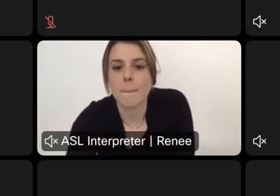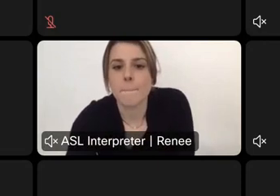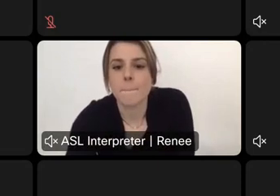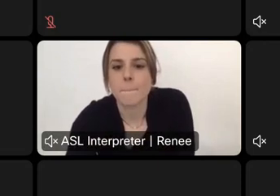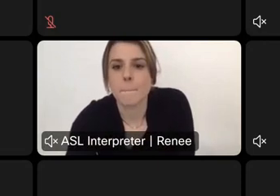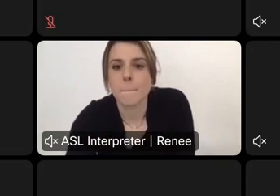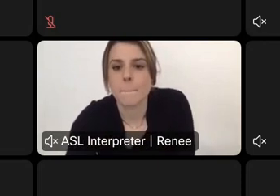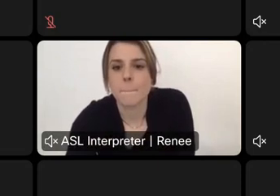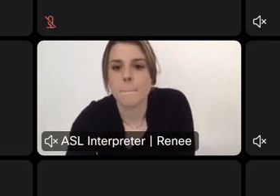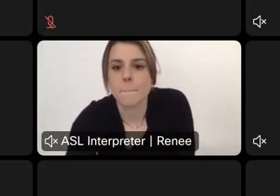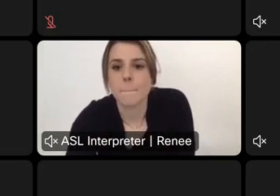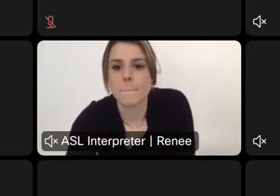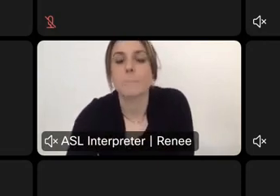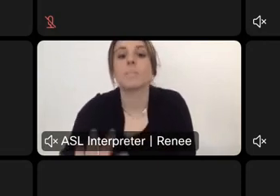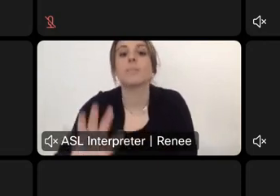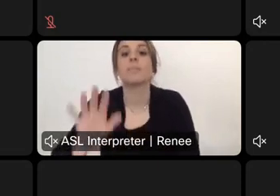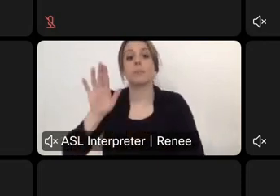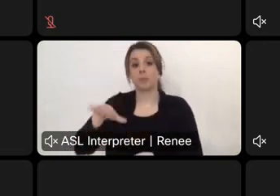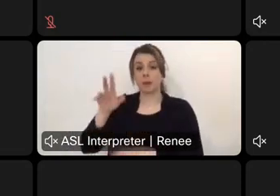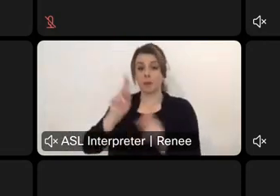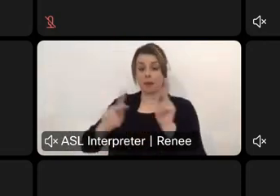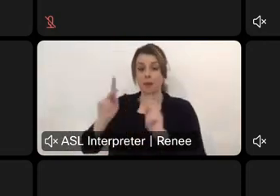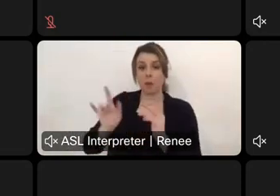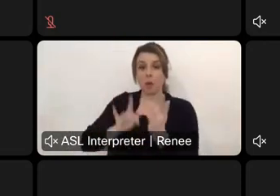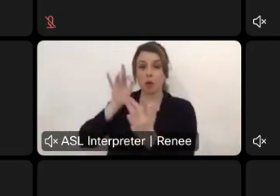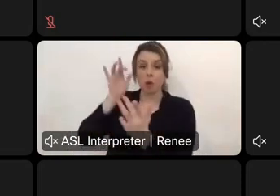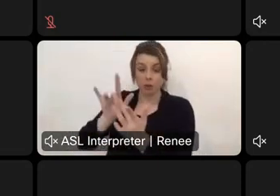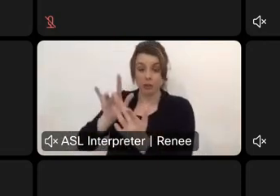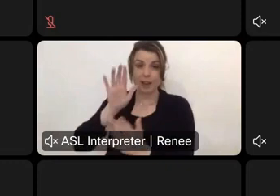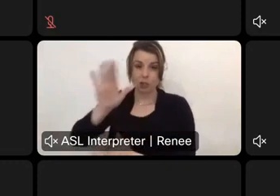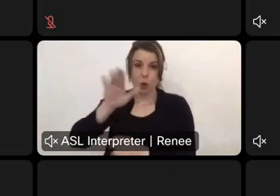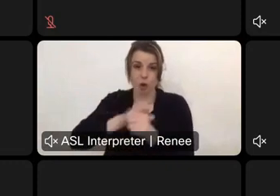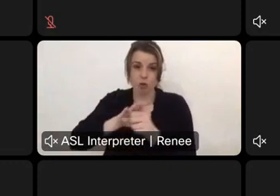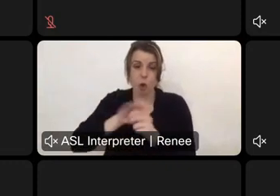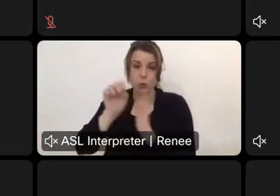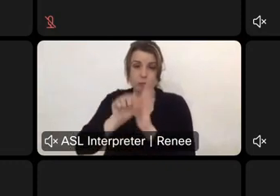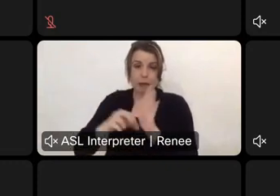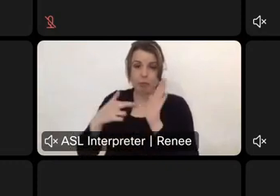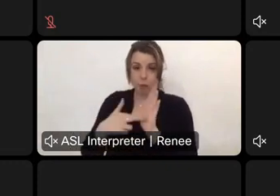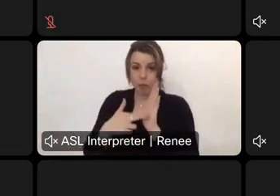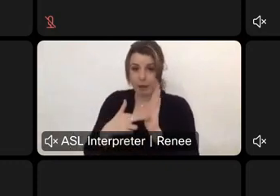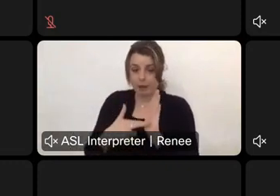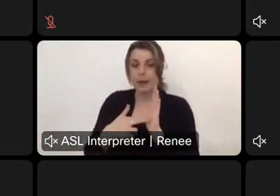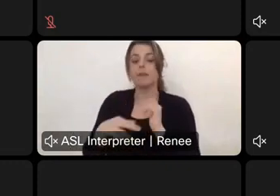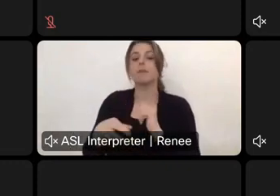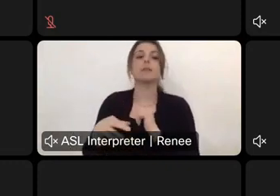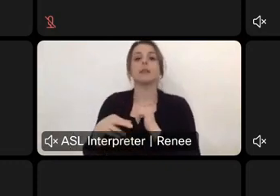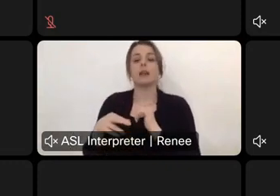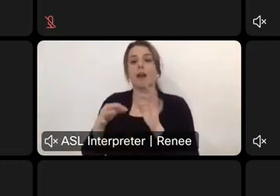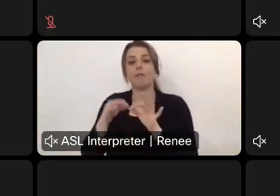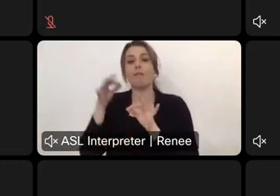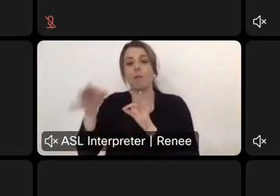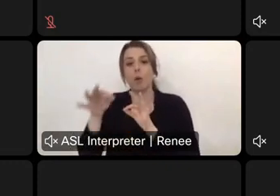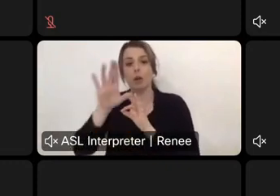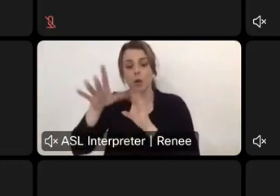Okay, folks, please keep in mind and also contact your local state reps regarding these changes, but also to forward your comments ideas to state